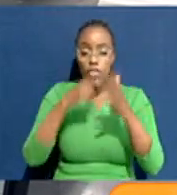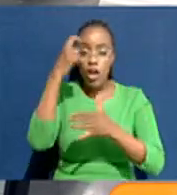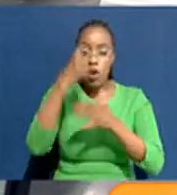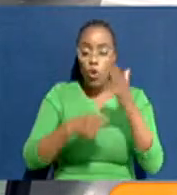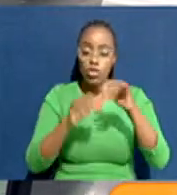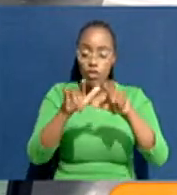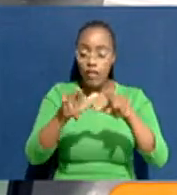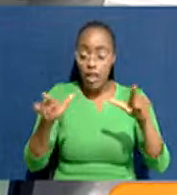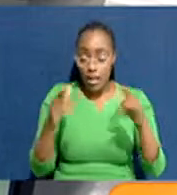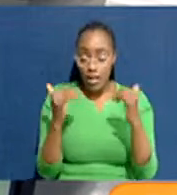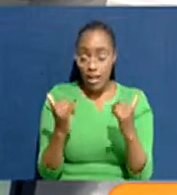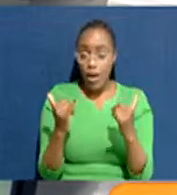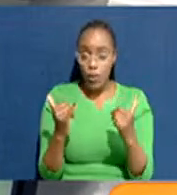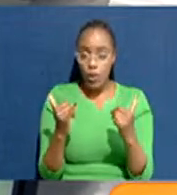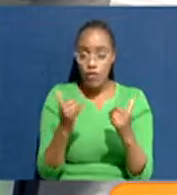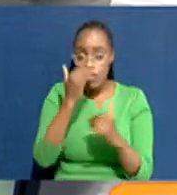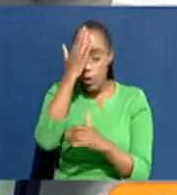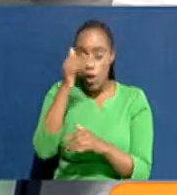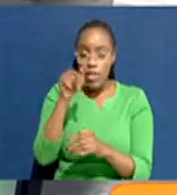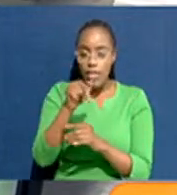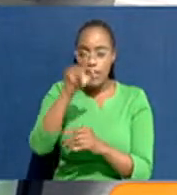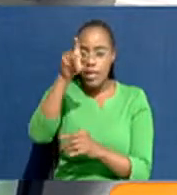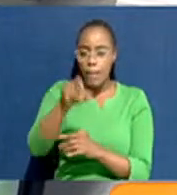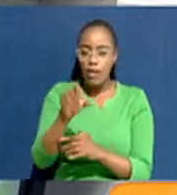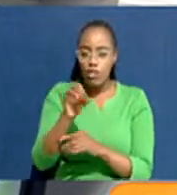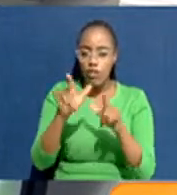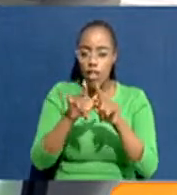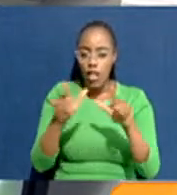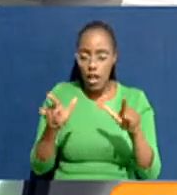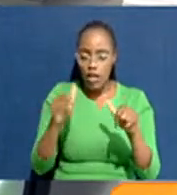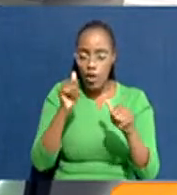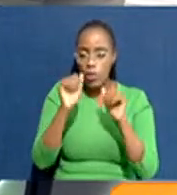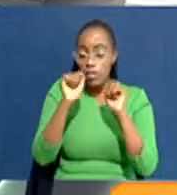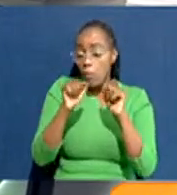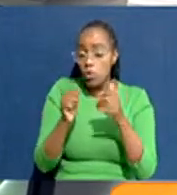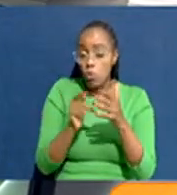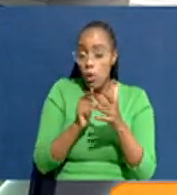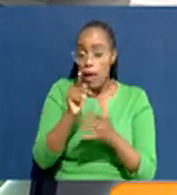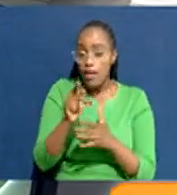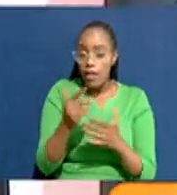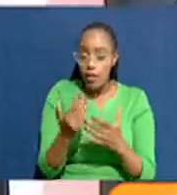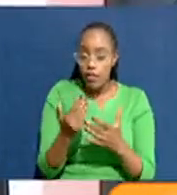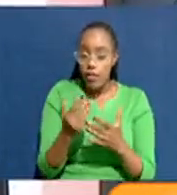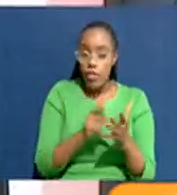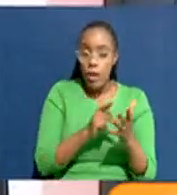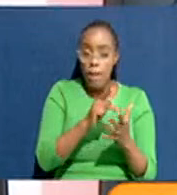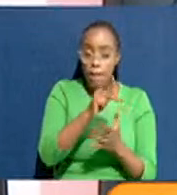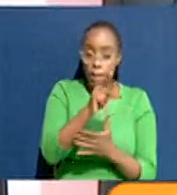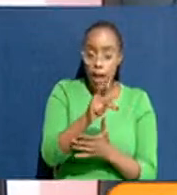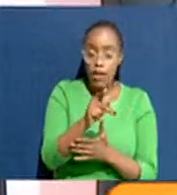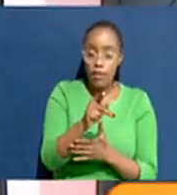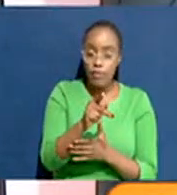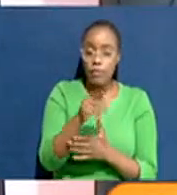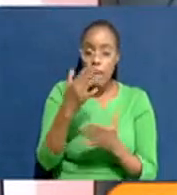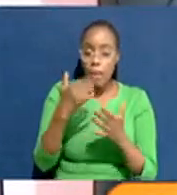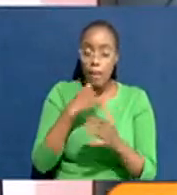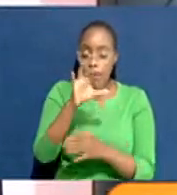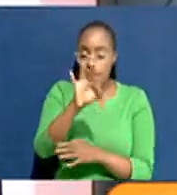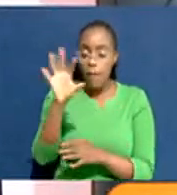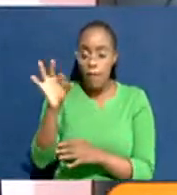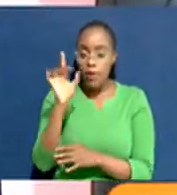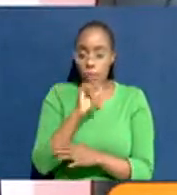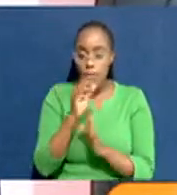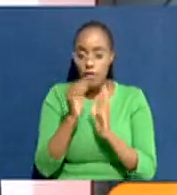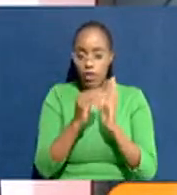land in urban areas. Right. Yes. Because this is not necessarily land that government owns. Yeah. Right. They have to buy it. They have to buy it. Correct. And they have pointed out in the